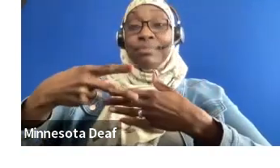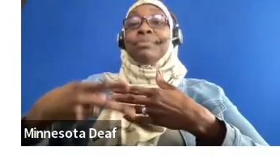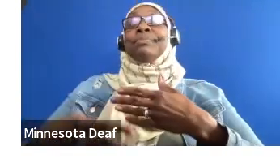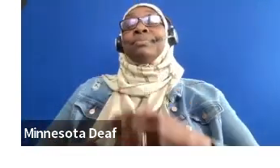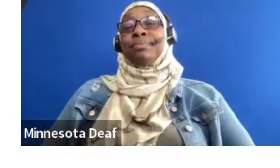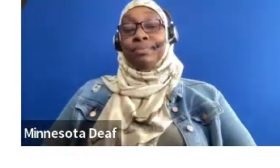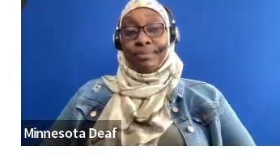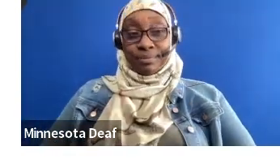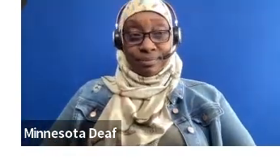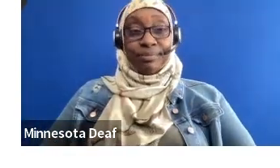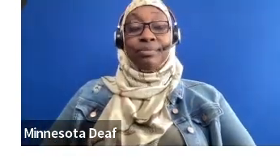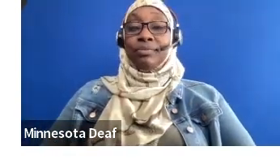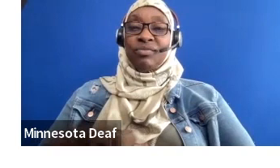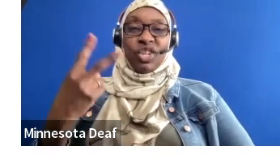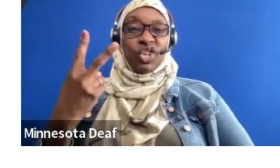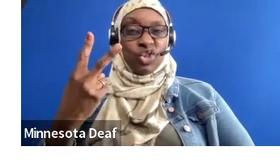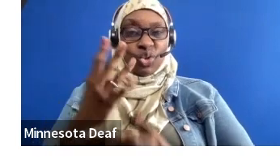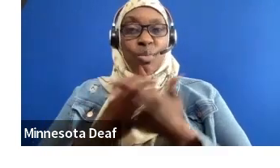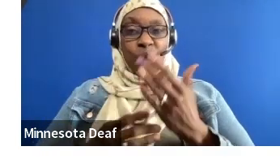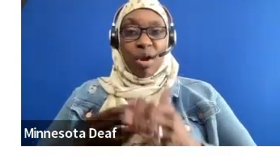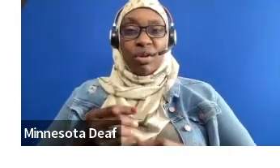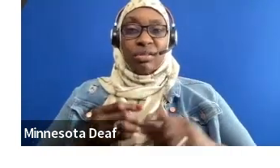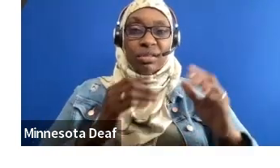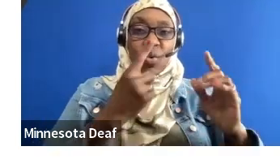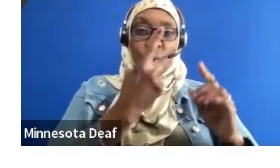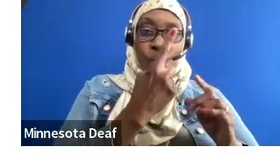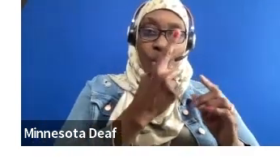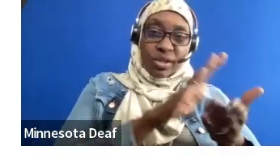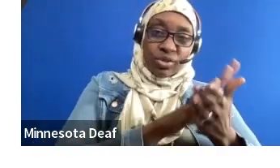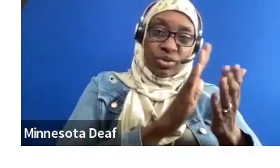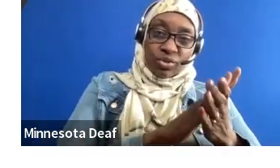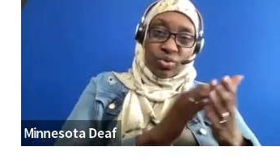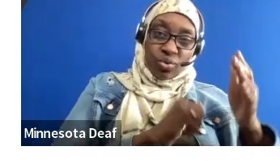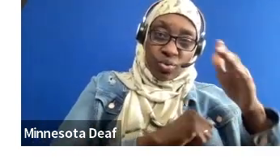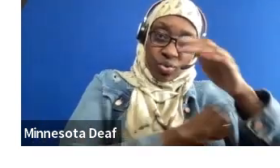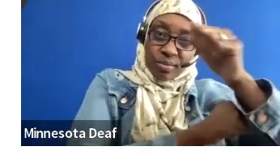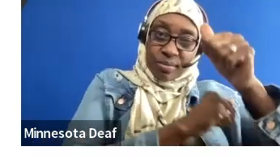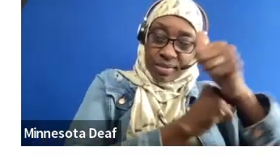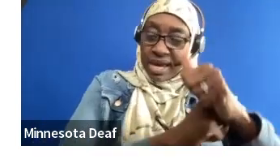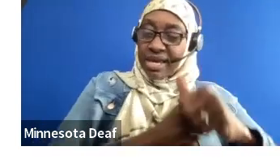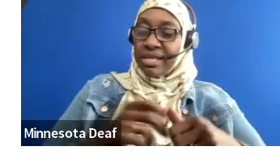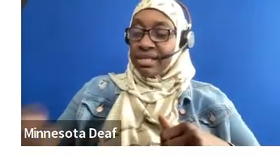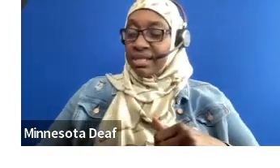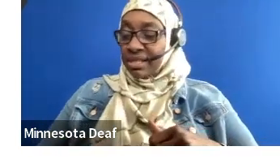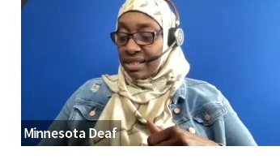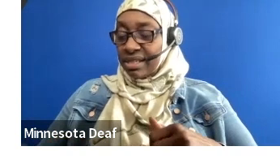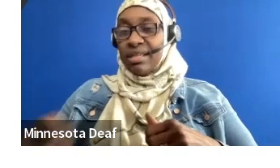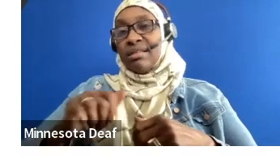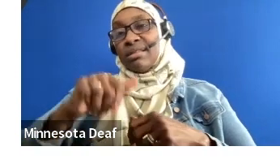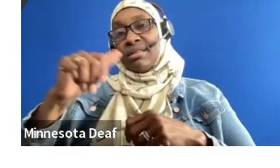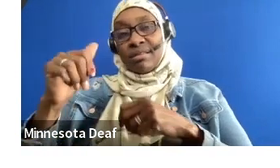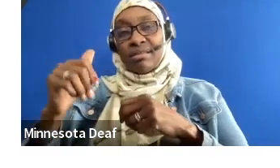parts of this. One that is school-based. So we operate in four different Boston Public Schools. I think we are operating now in five.